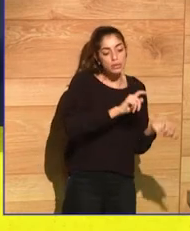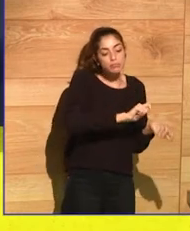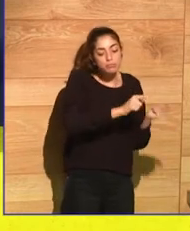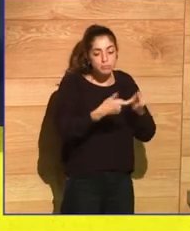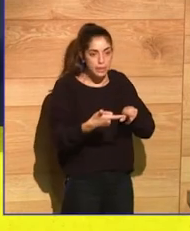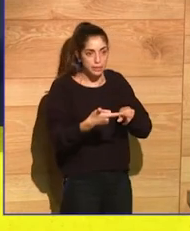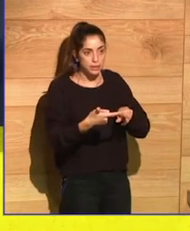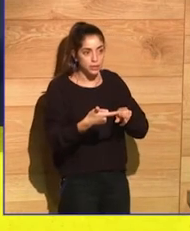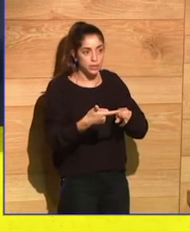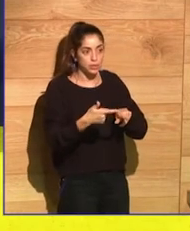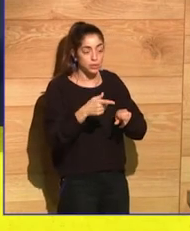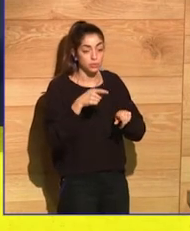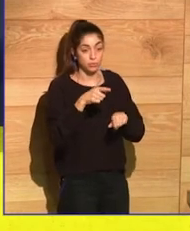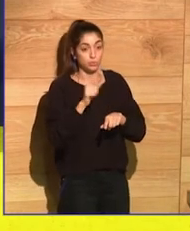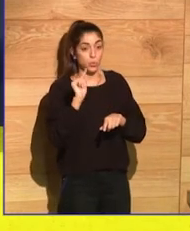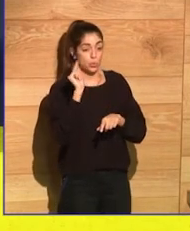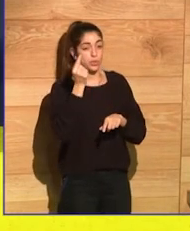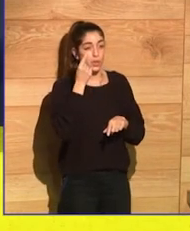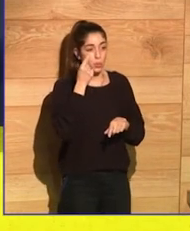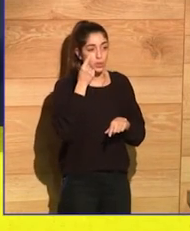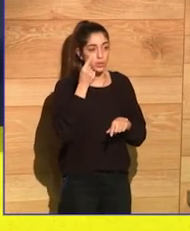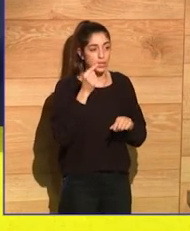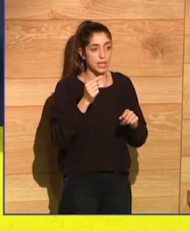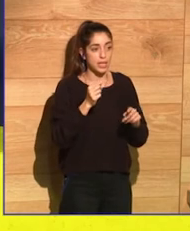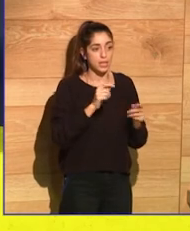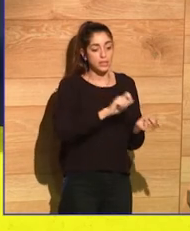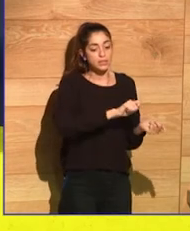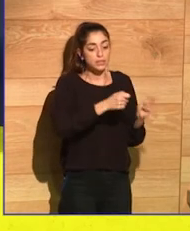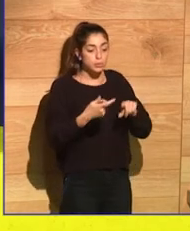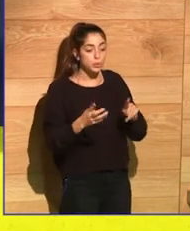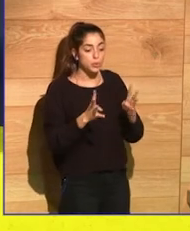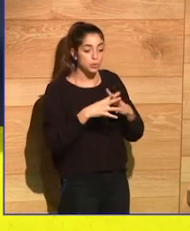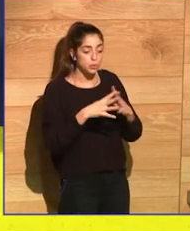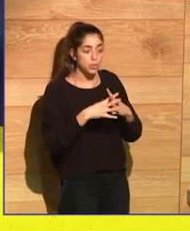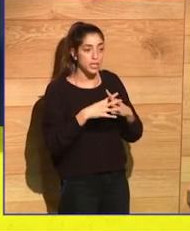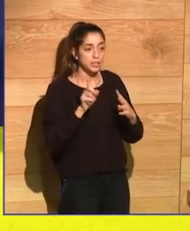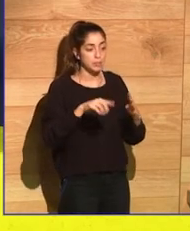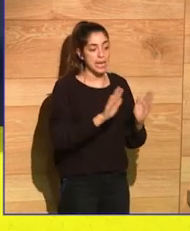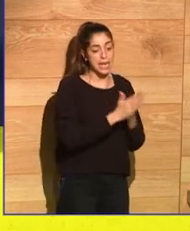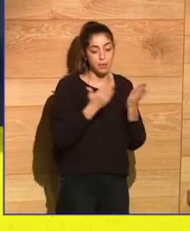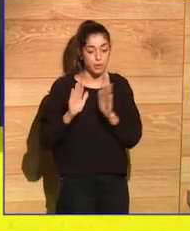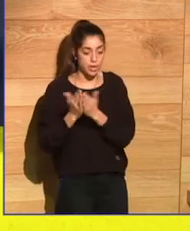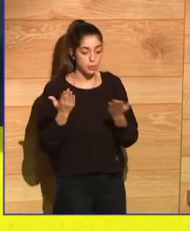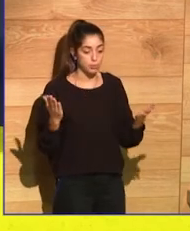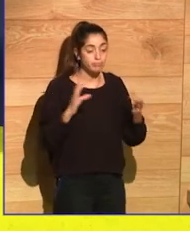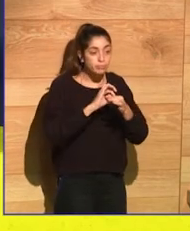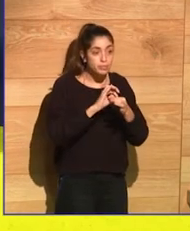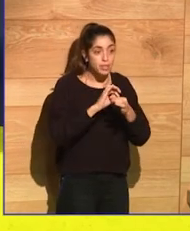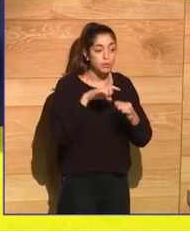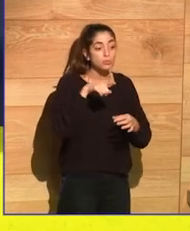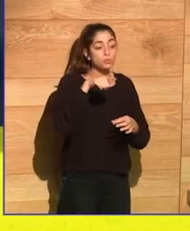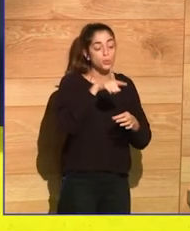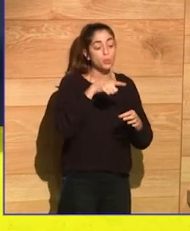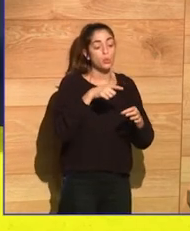similar in their structure. And you mentioned that when you realize this structural similarities between the two books, you started